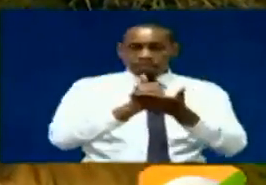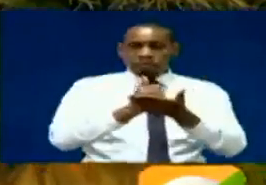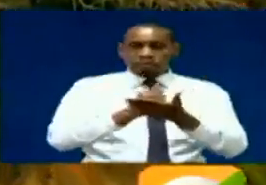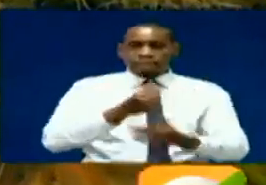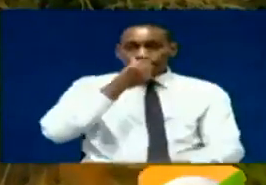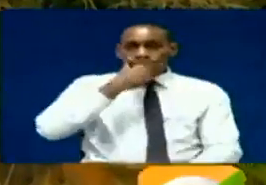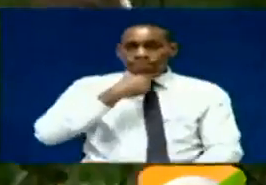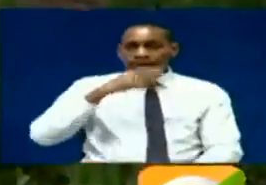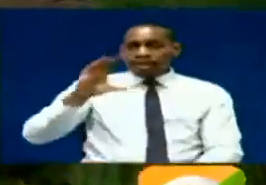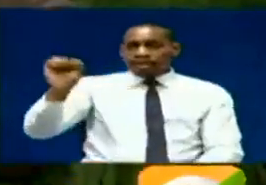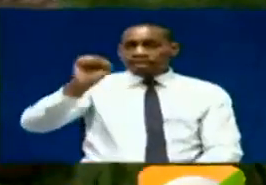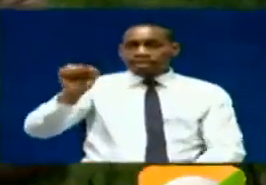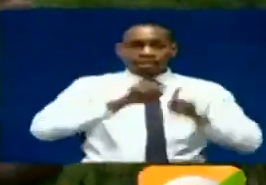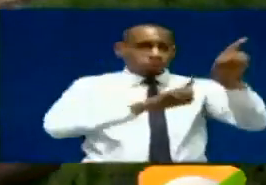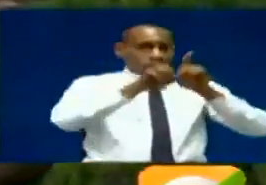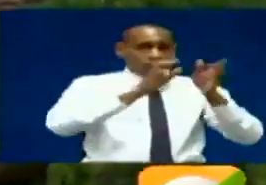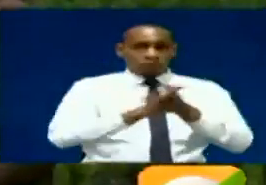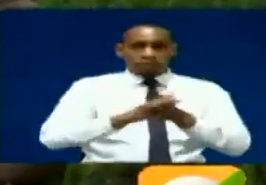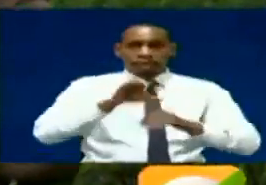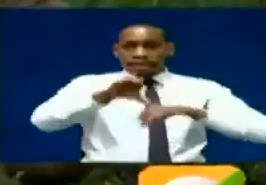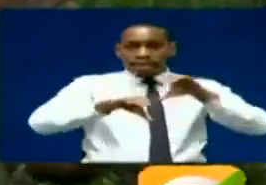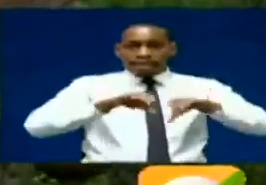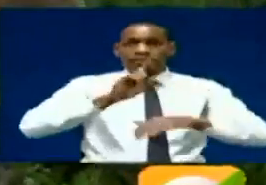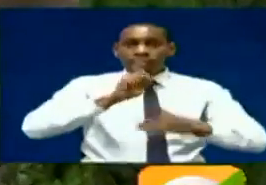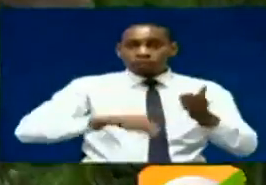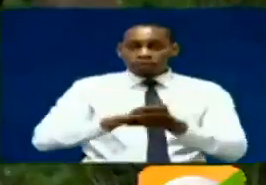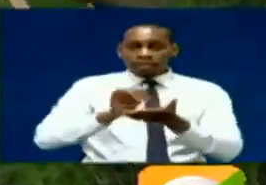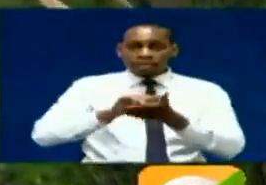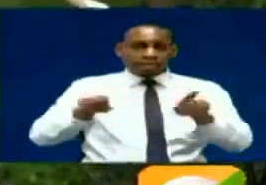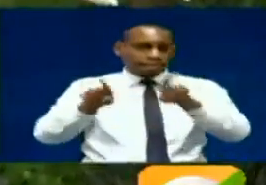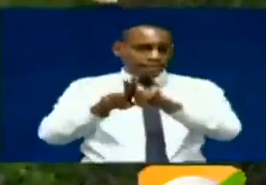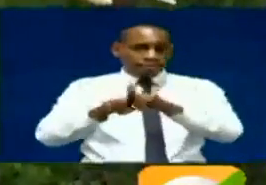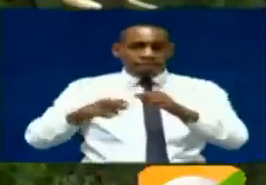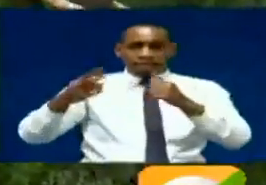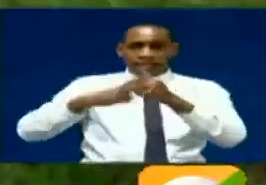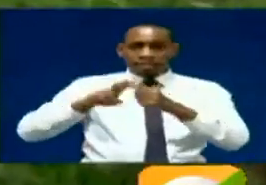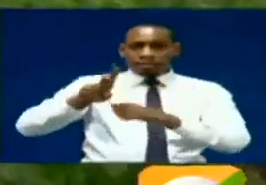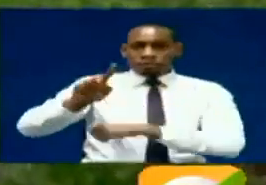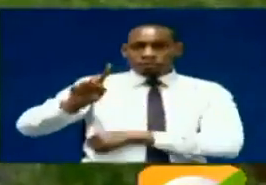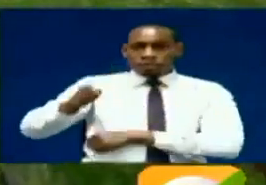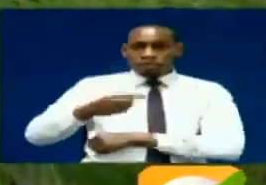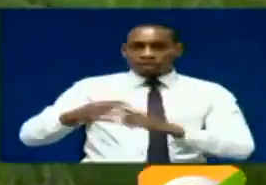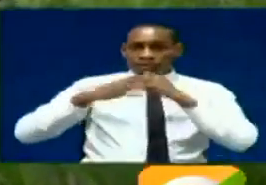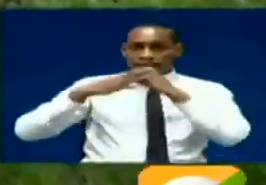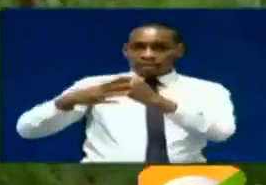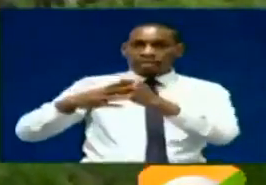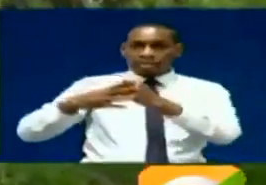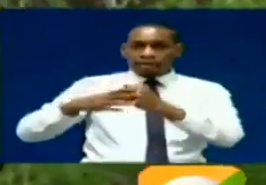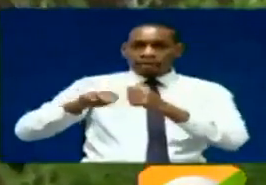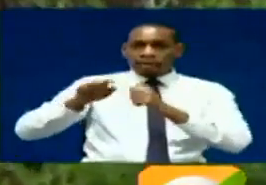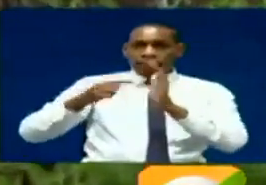Najib Balala, Cabinet Secretary for Tourism and Wildlife, says this was equivalent of 72,955